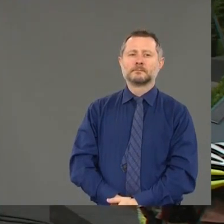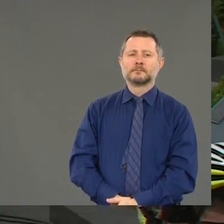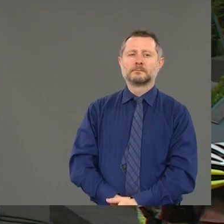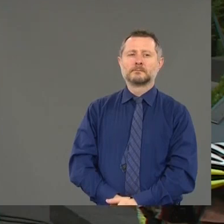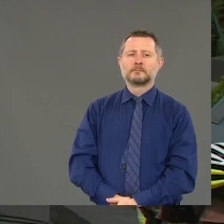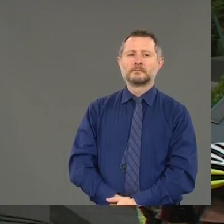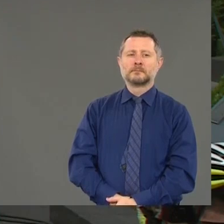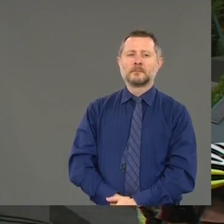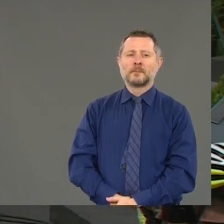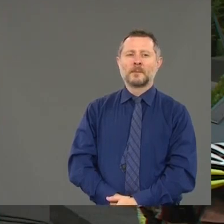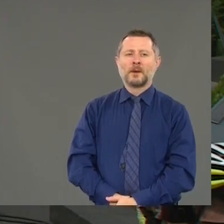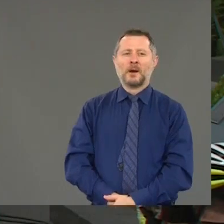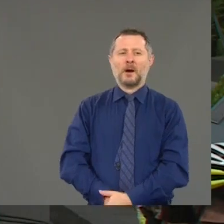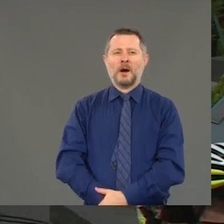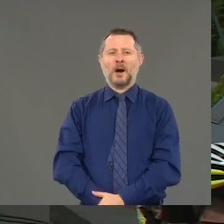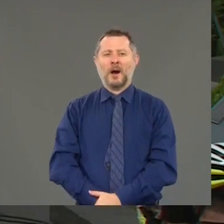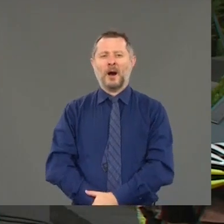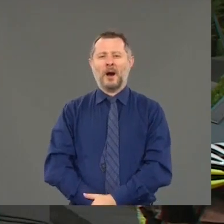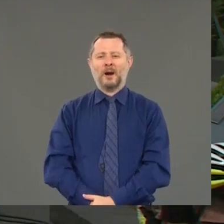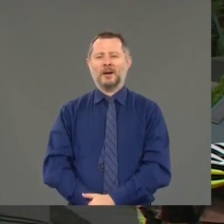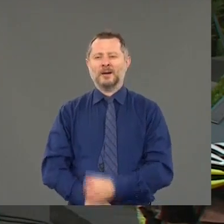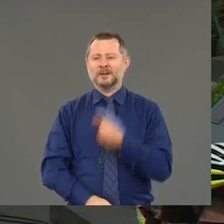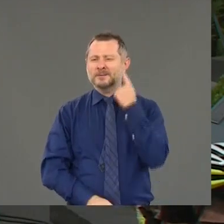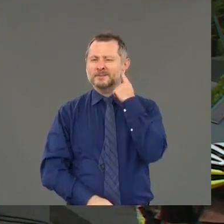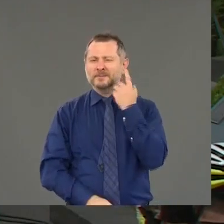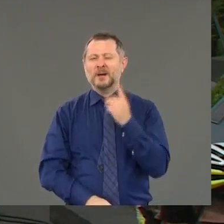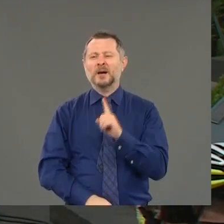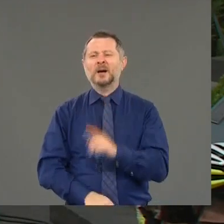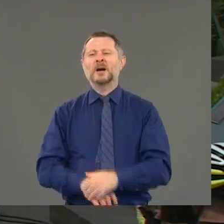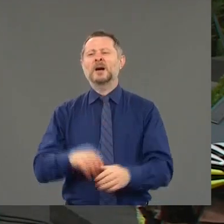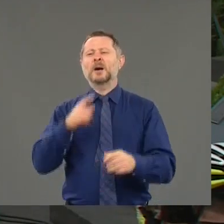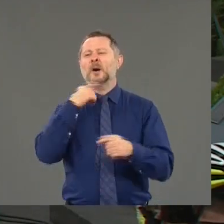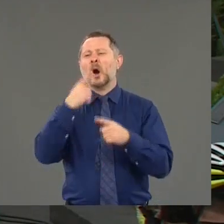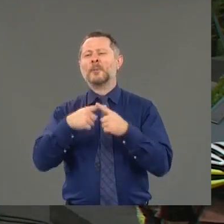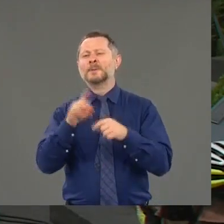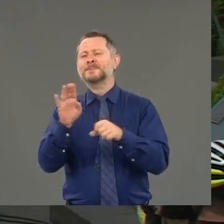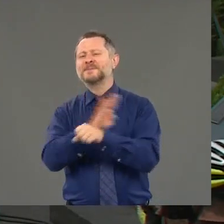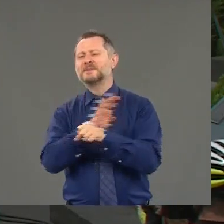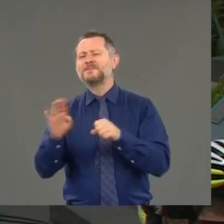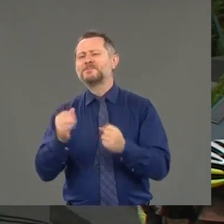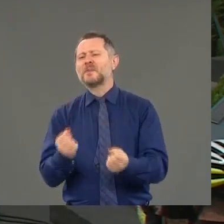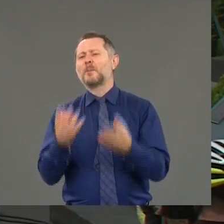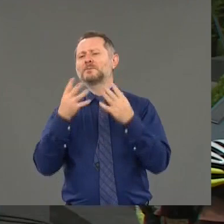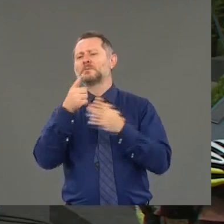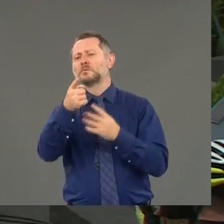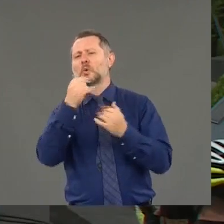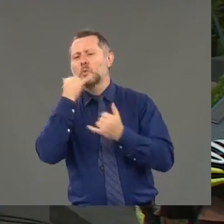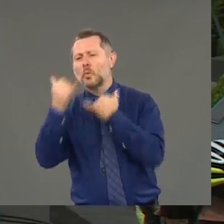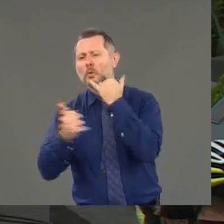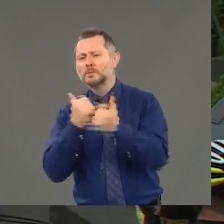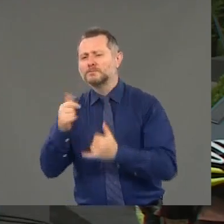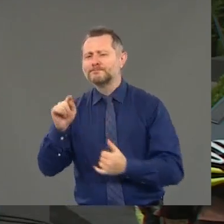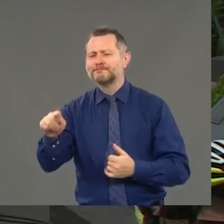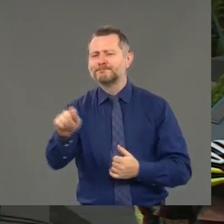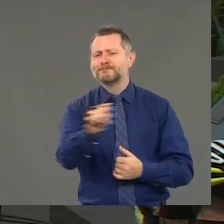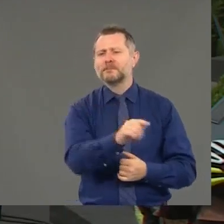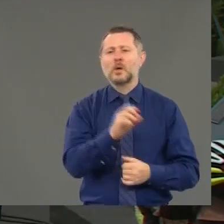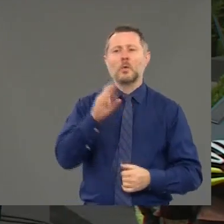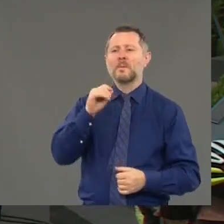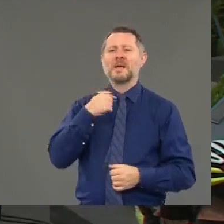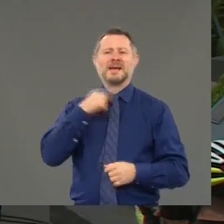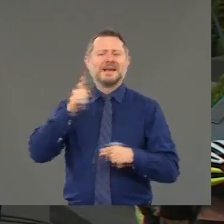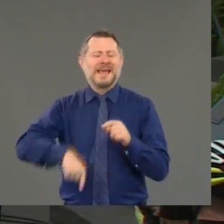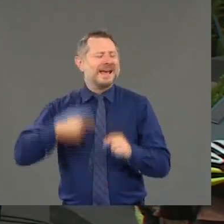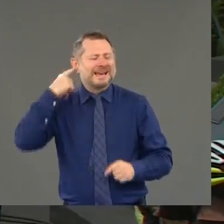businesses did you call and what kind of reception did you get? I'm sorry, a little louder, Peter, please.